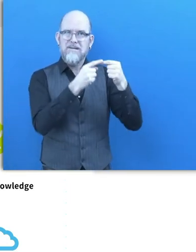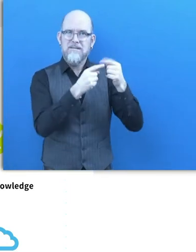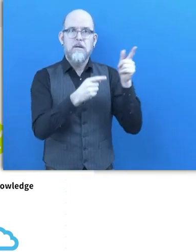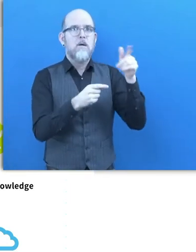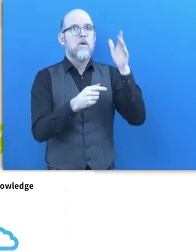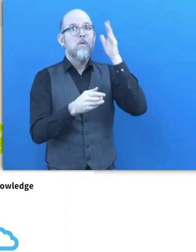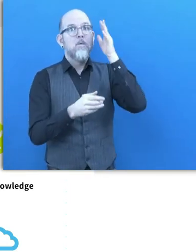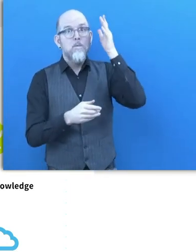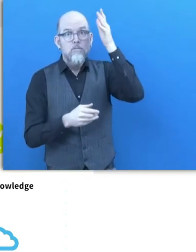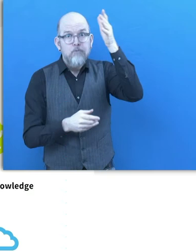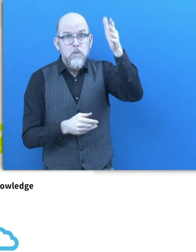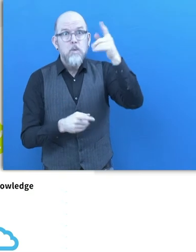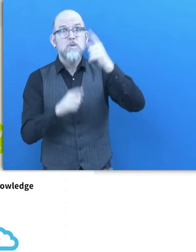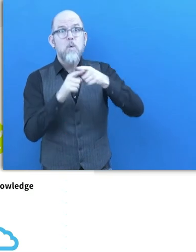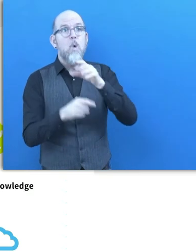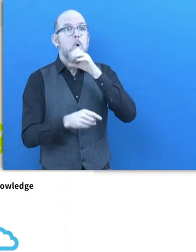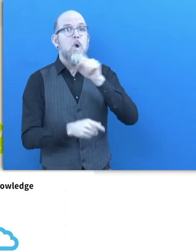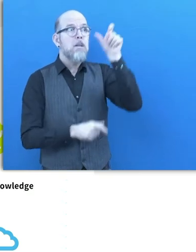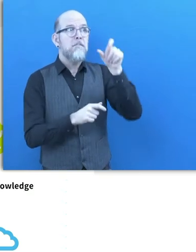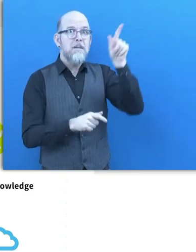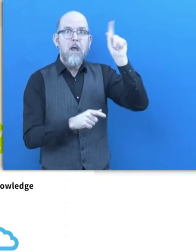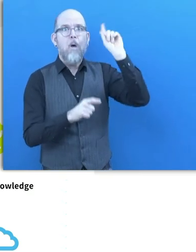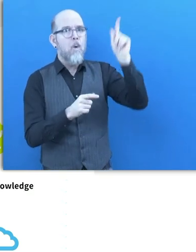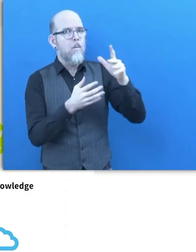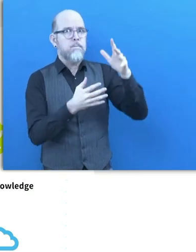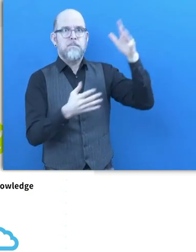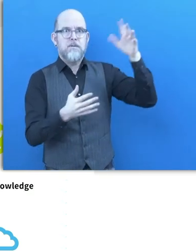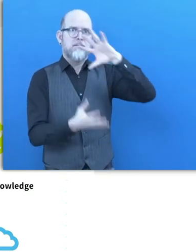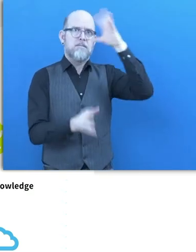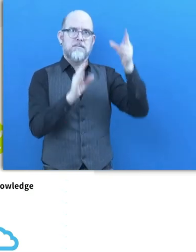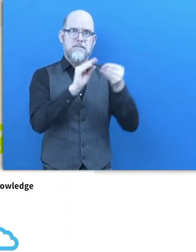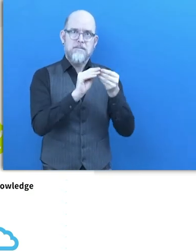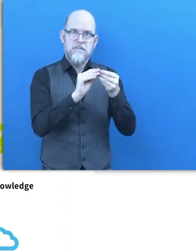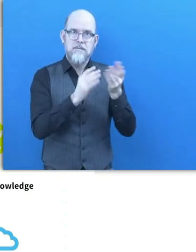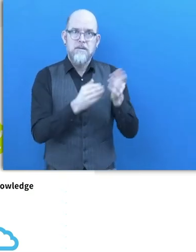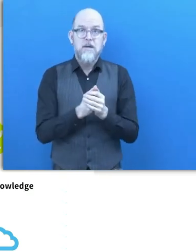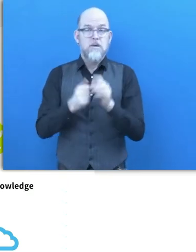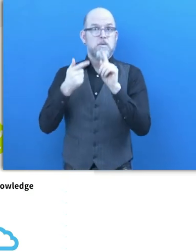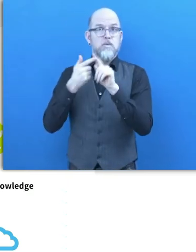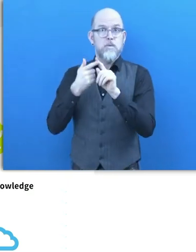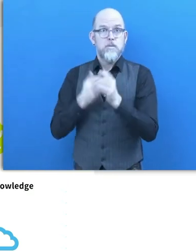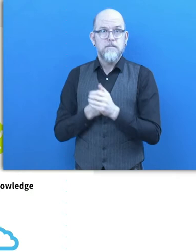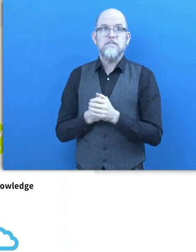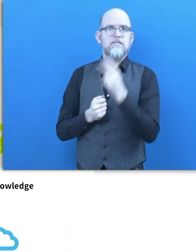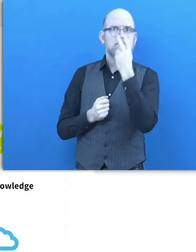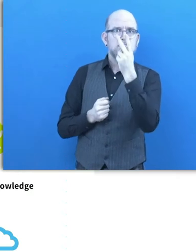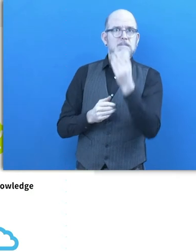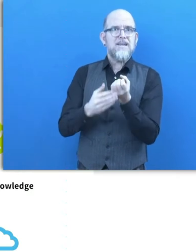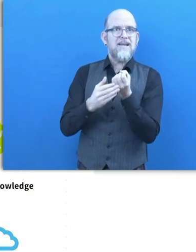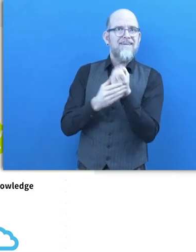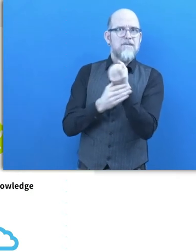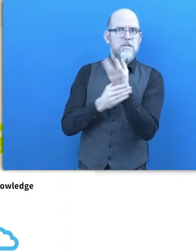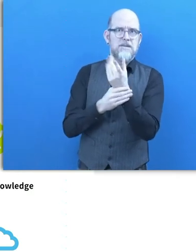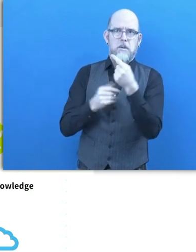due to the aging of populations. We see severe information gaps and asymmetries